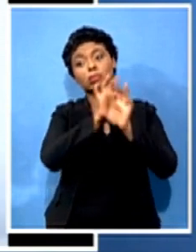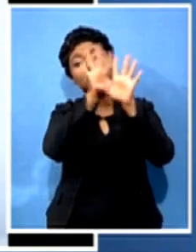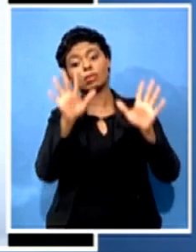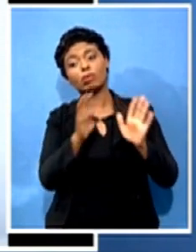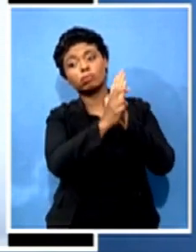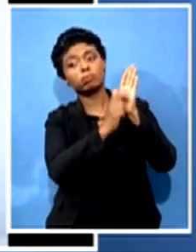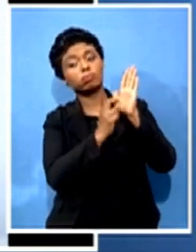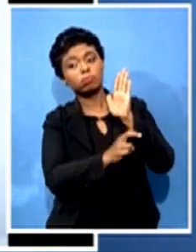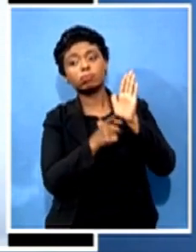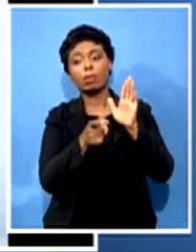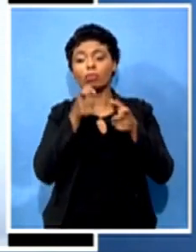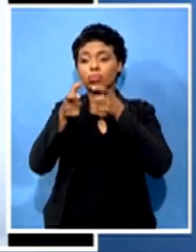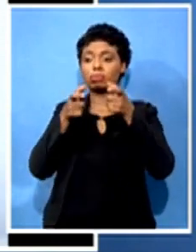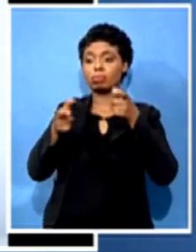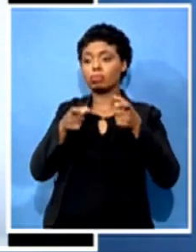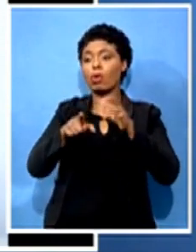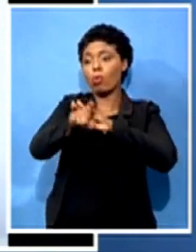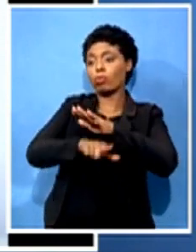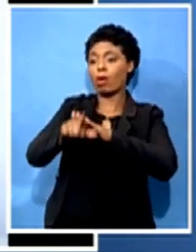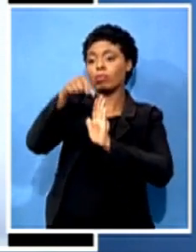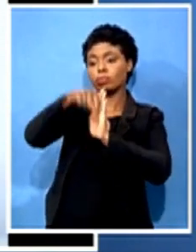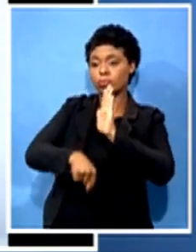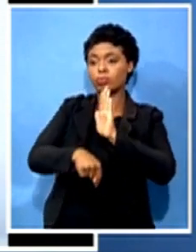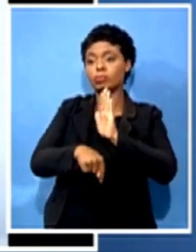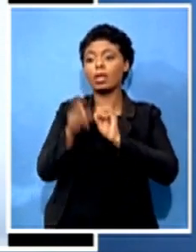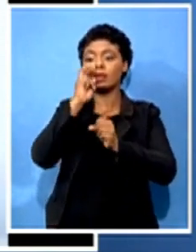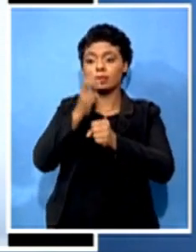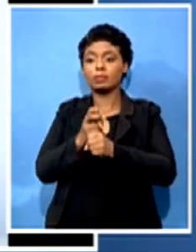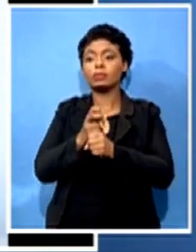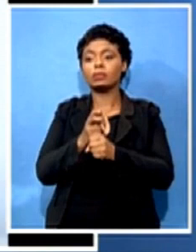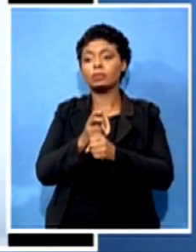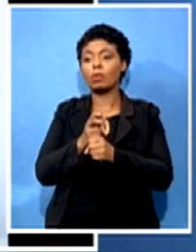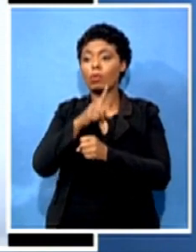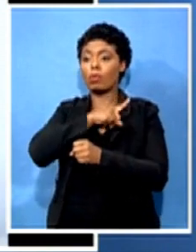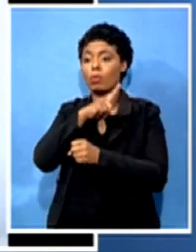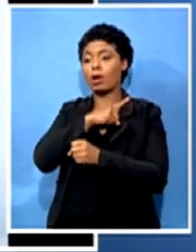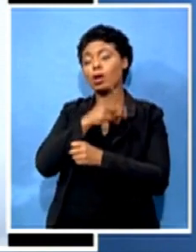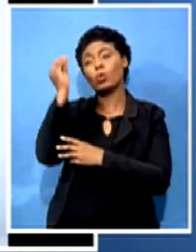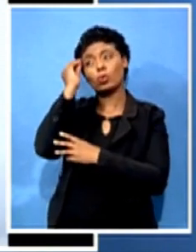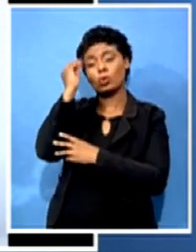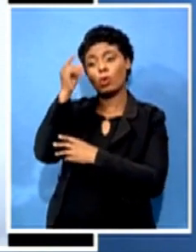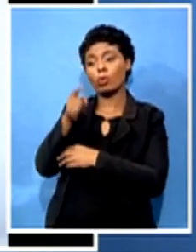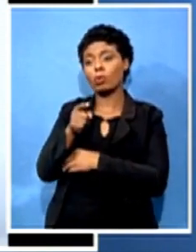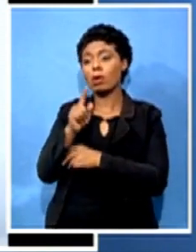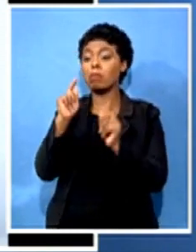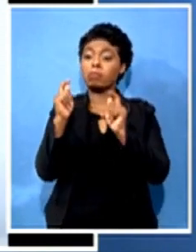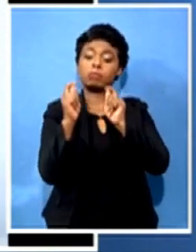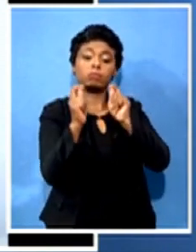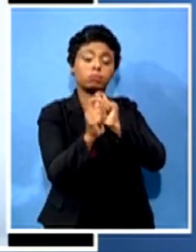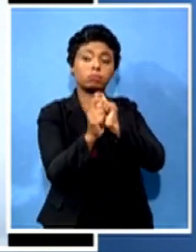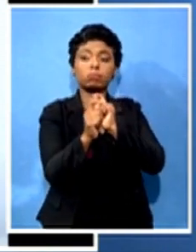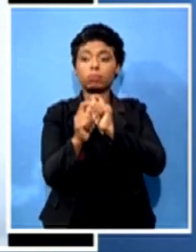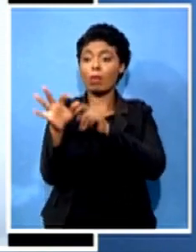You know, with the economic reconstruction and recovery plan, you know, being rolled out soon, the government earlier this week